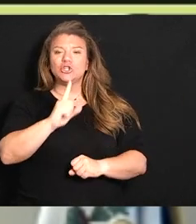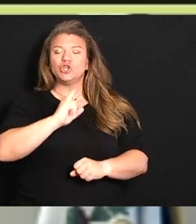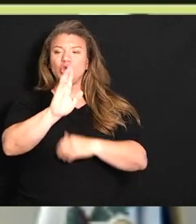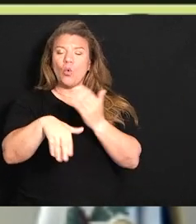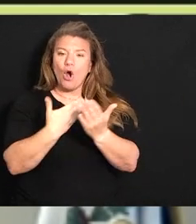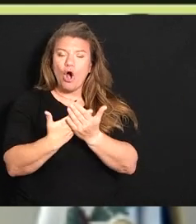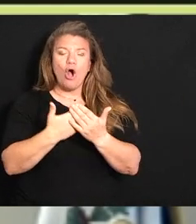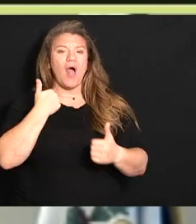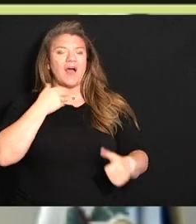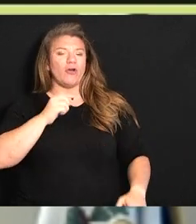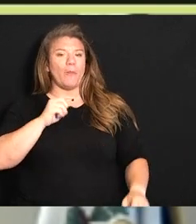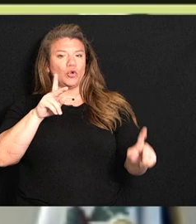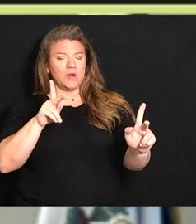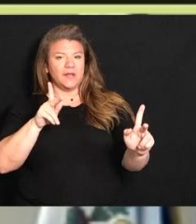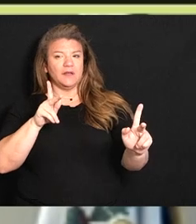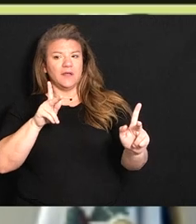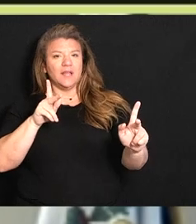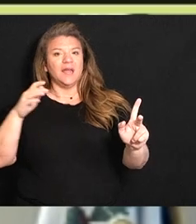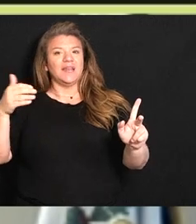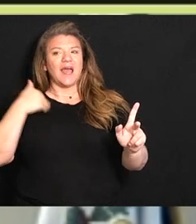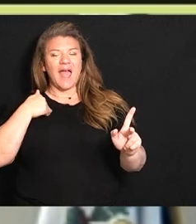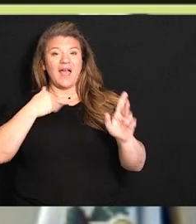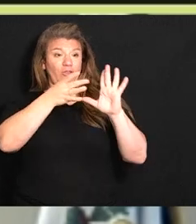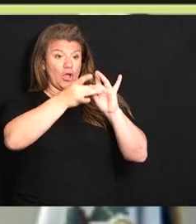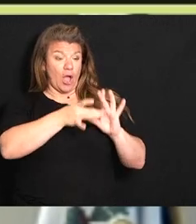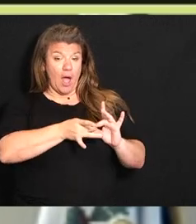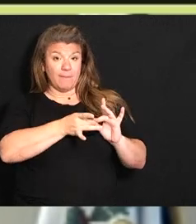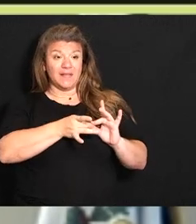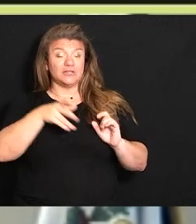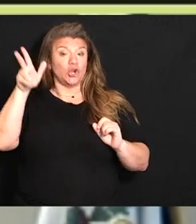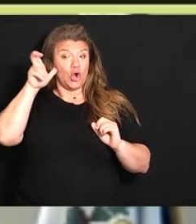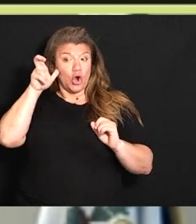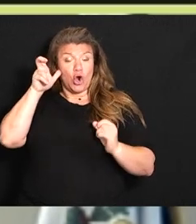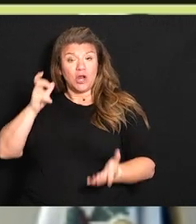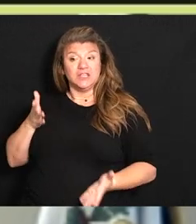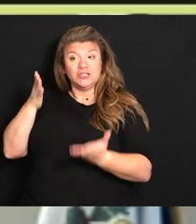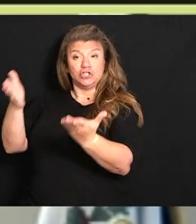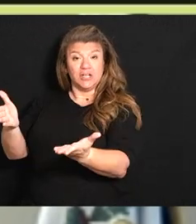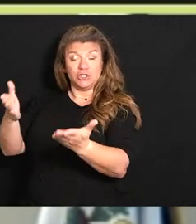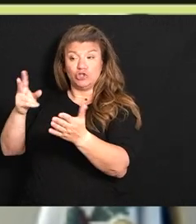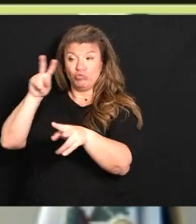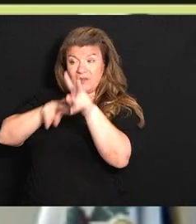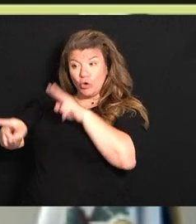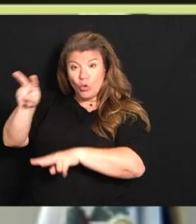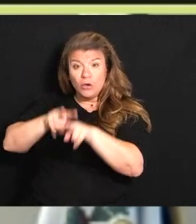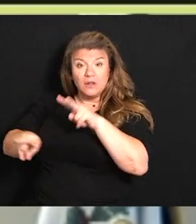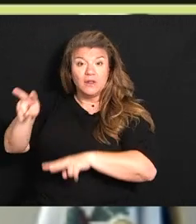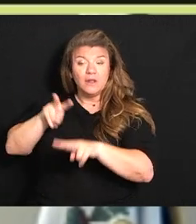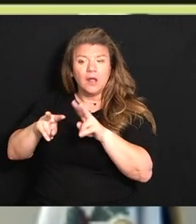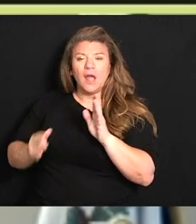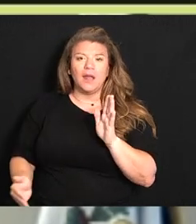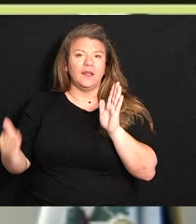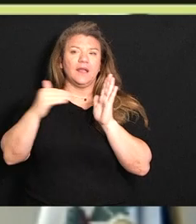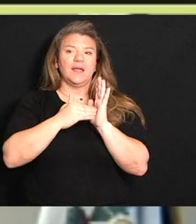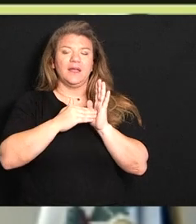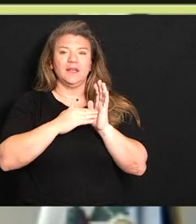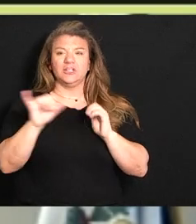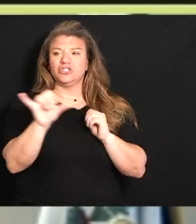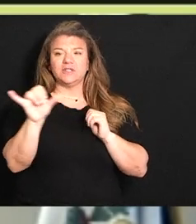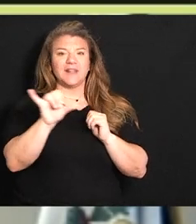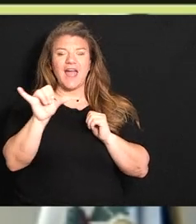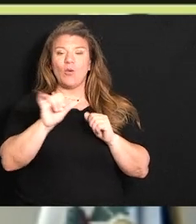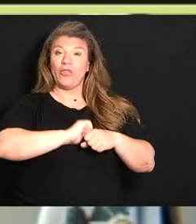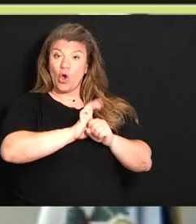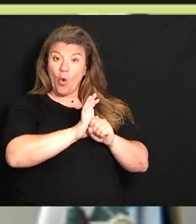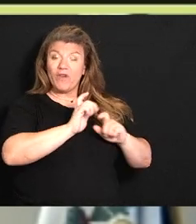opportunity to have their comments heard or their suggestions reviewed and again just like the COVID dashboard we're going